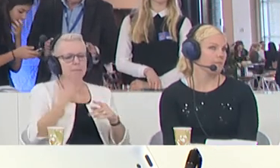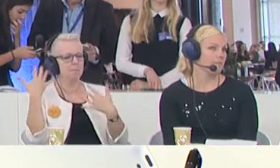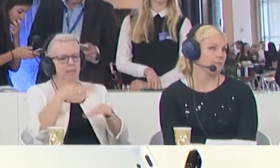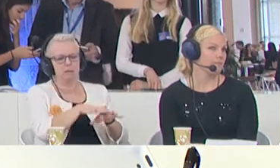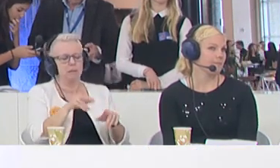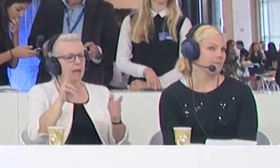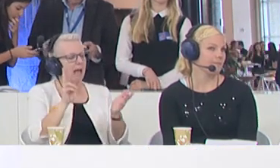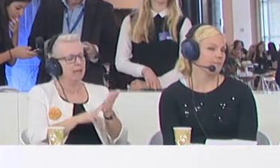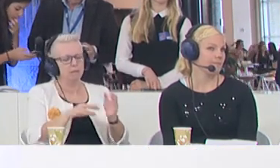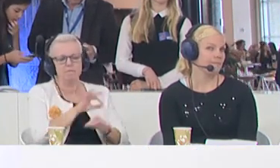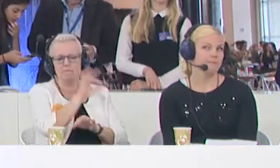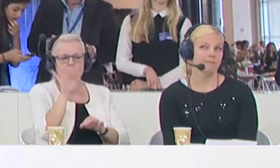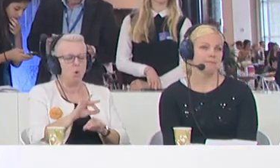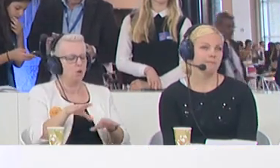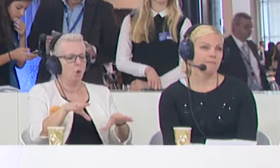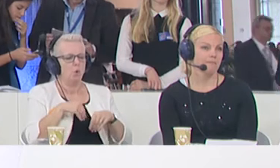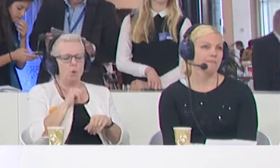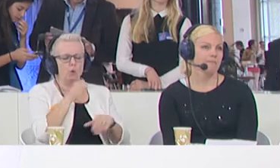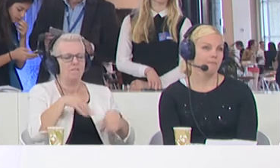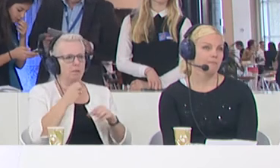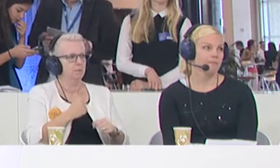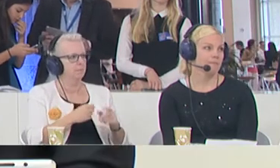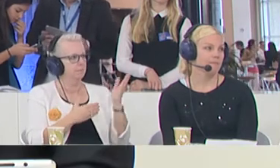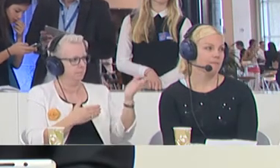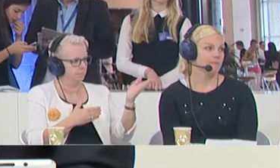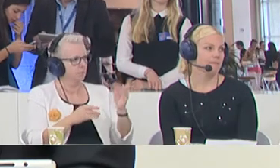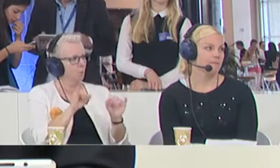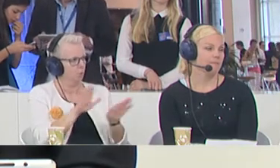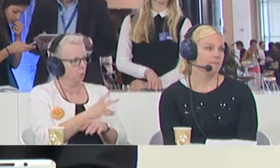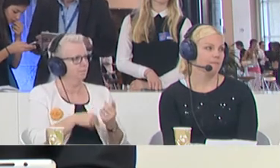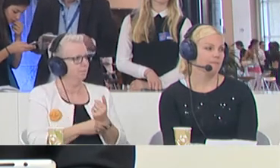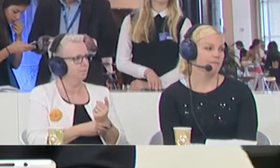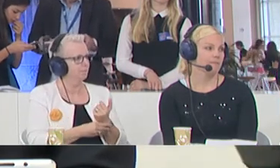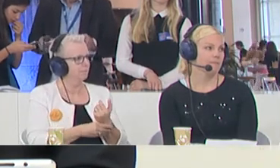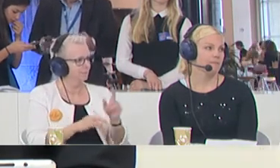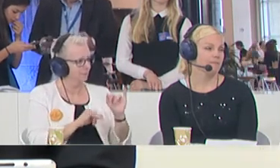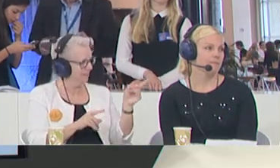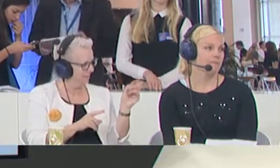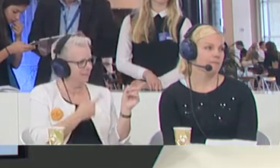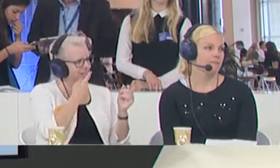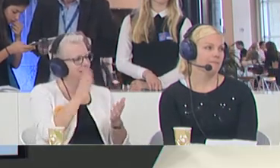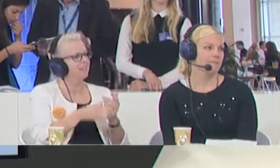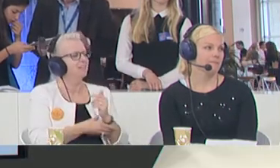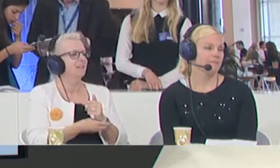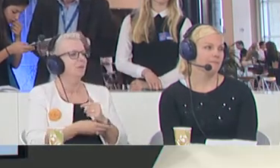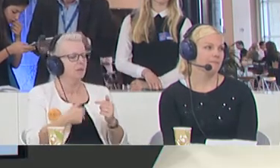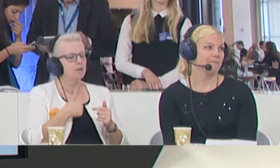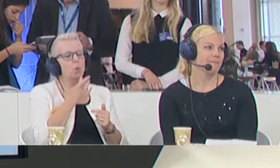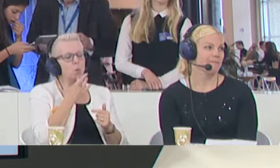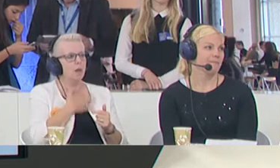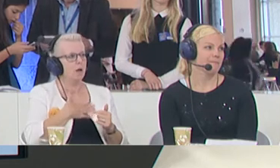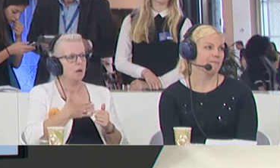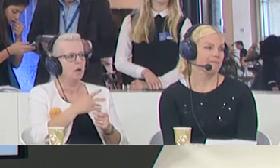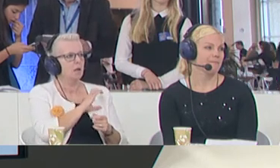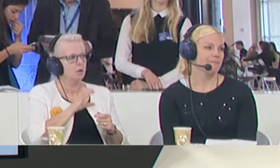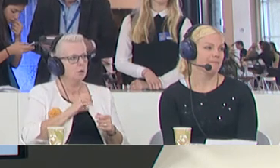is completely unacceptable. Sky Keller, Commission should do what? In addition to what Malin just said, I would add that the